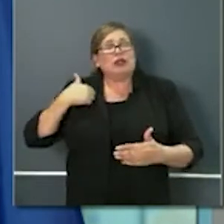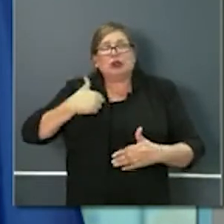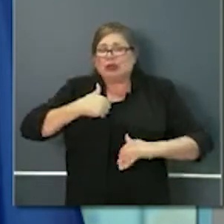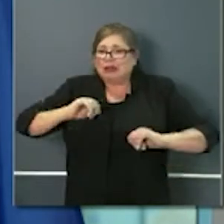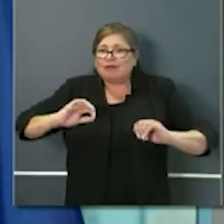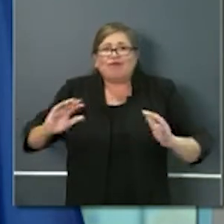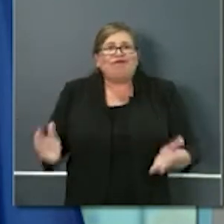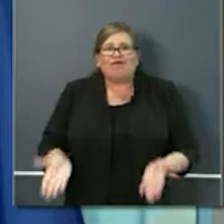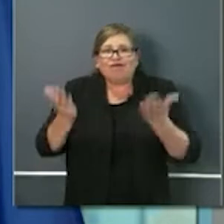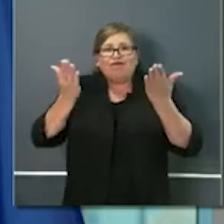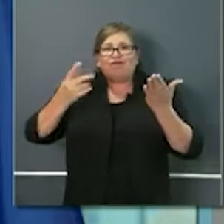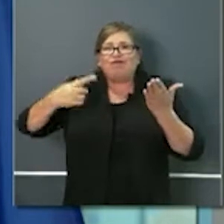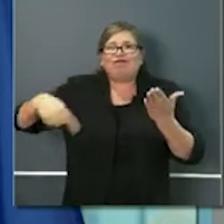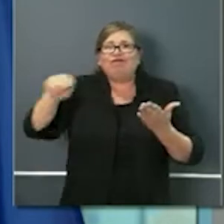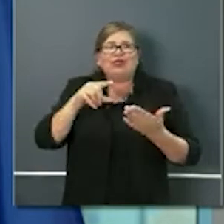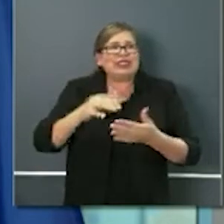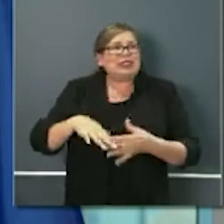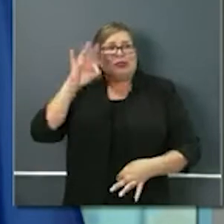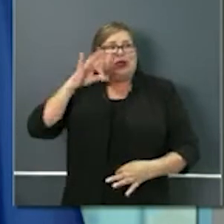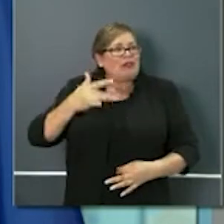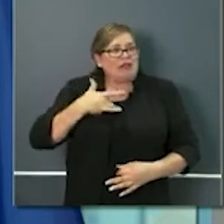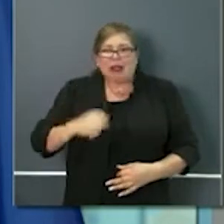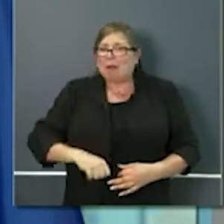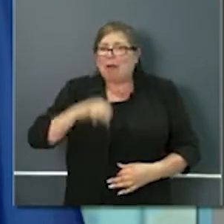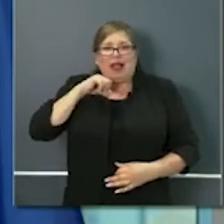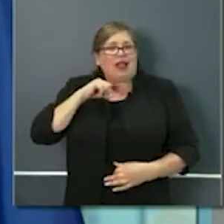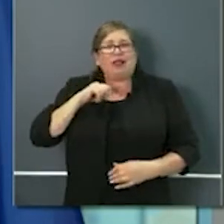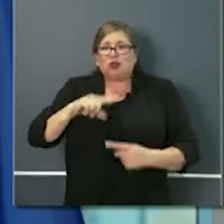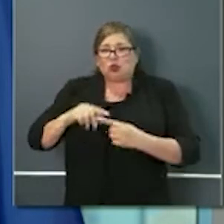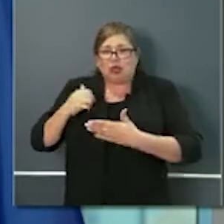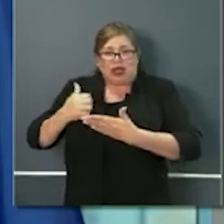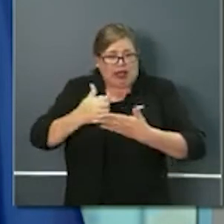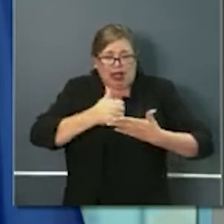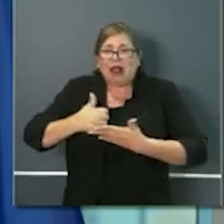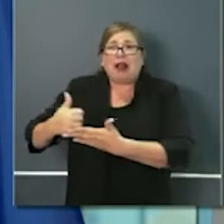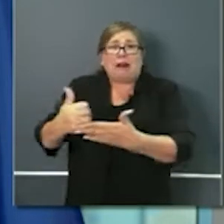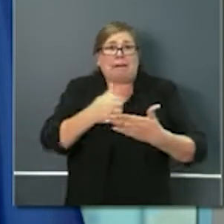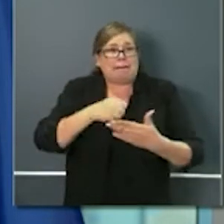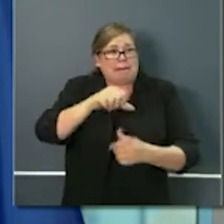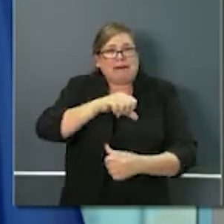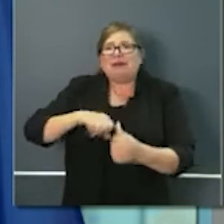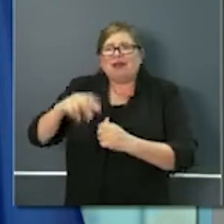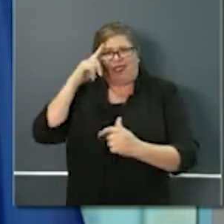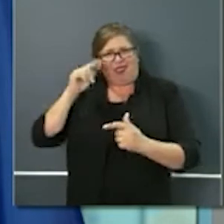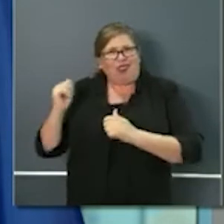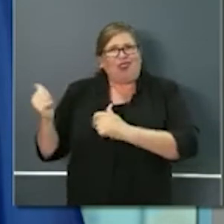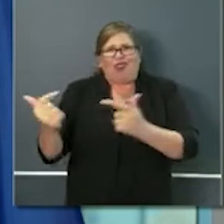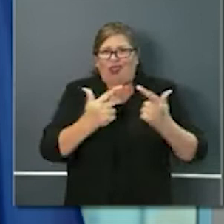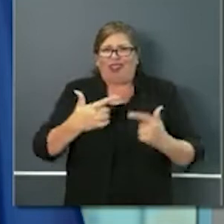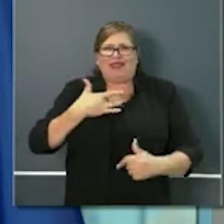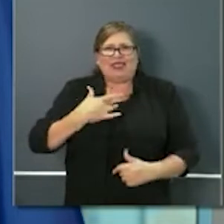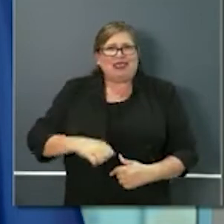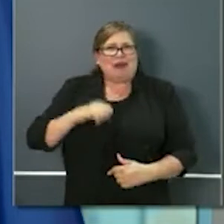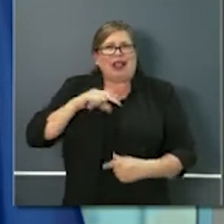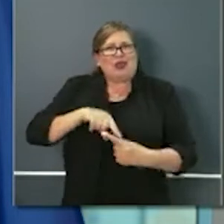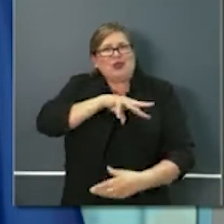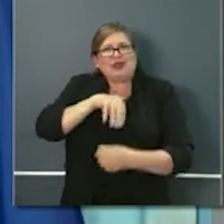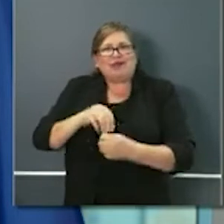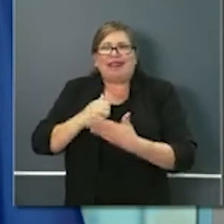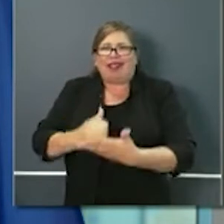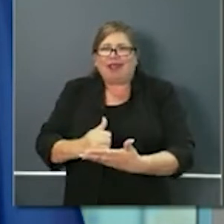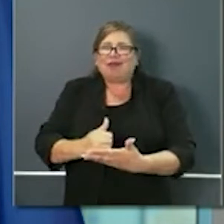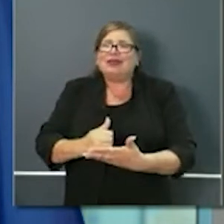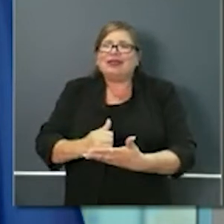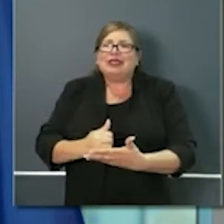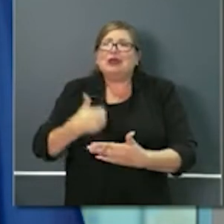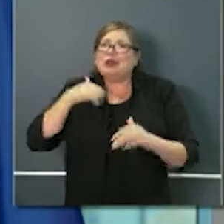that context the spirit sense of pride that we I I think we all have at this moment but let's do so in a